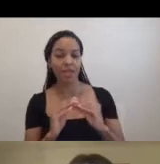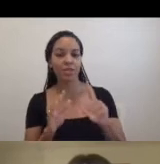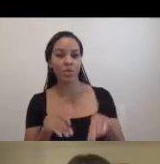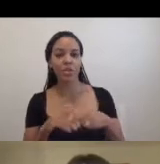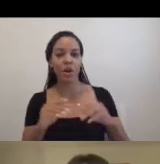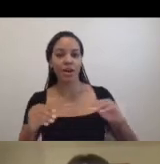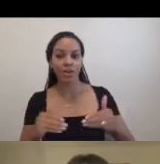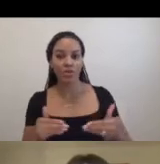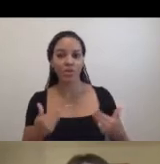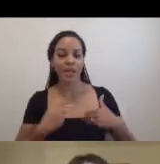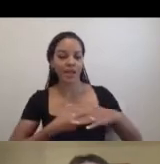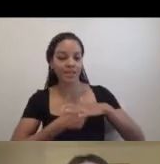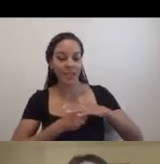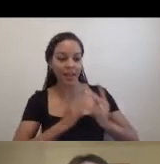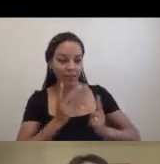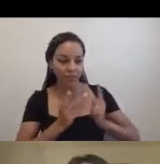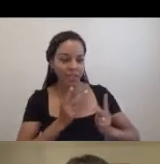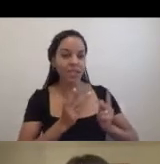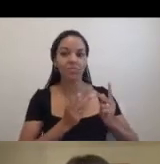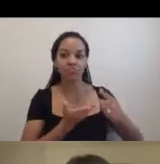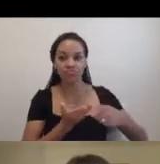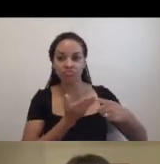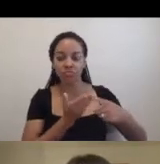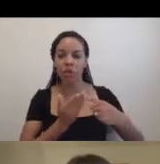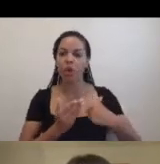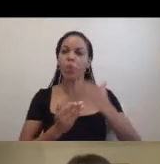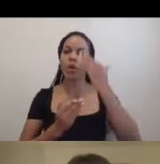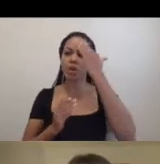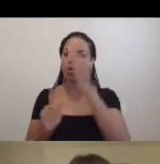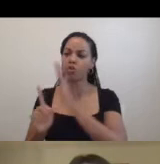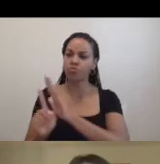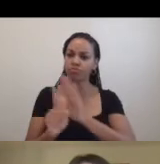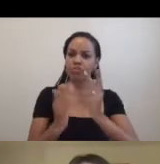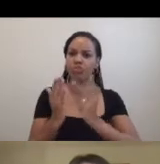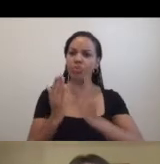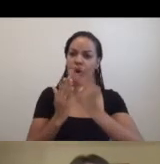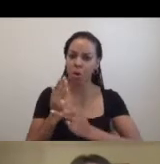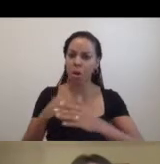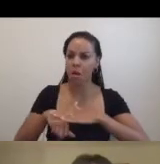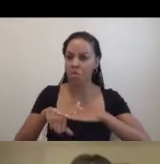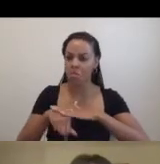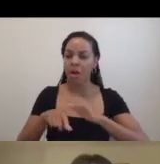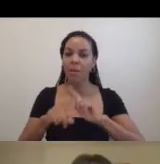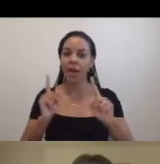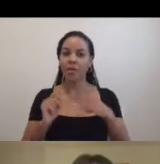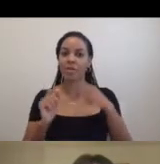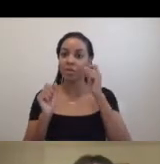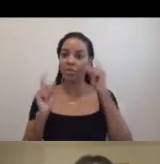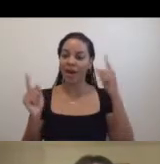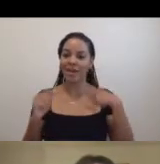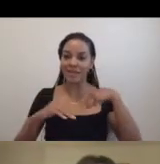site visits and discussions. Although we knew each other's programs tangentially, it was surprising how much we didn't know.